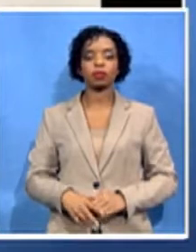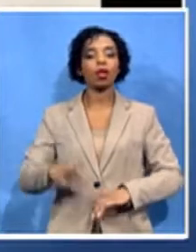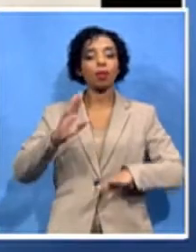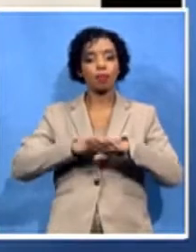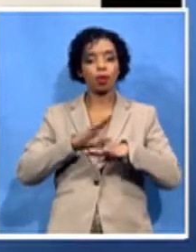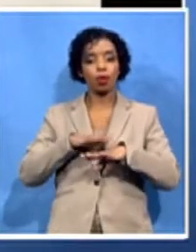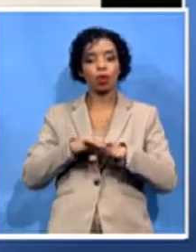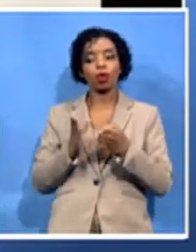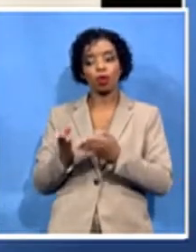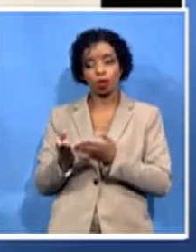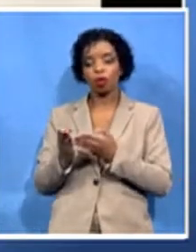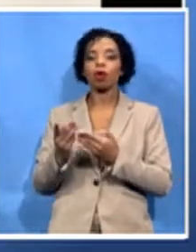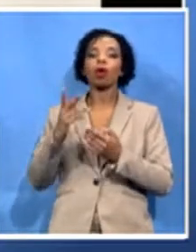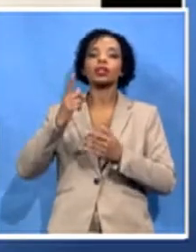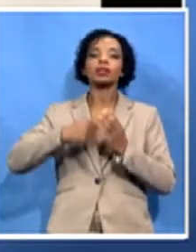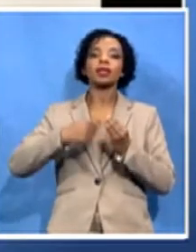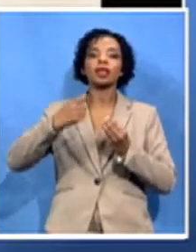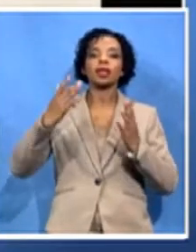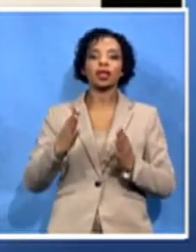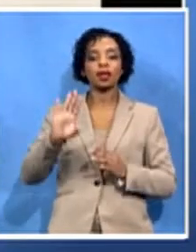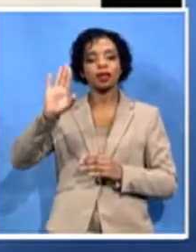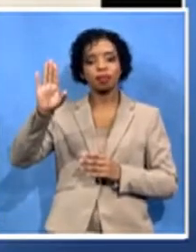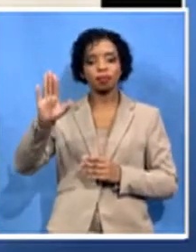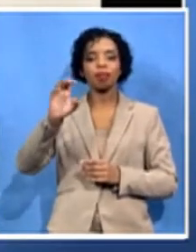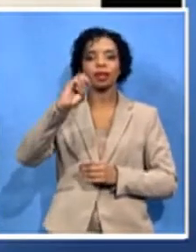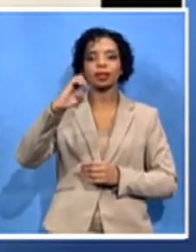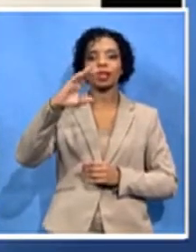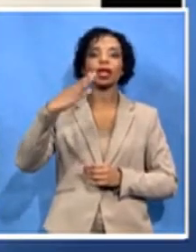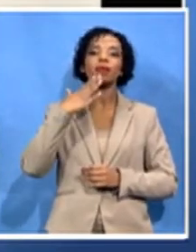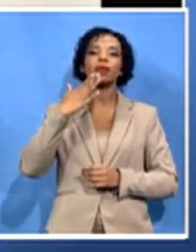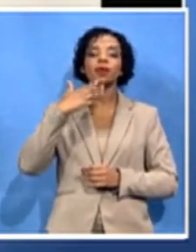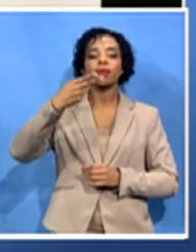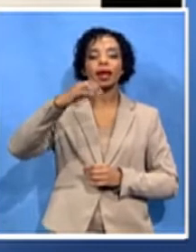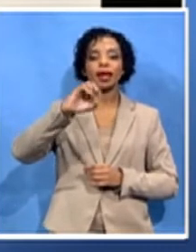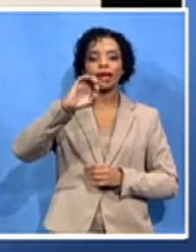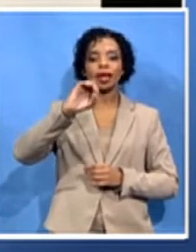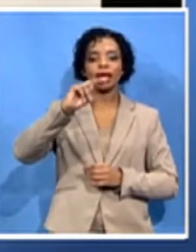Legislature, Helen Solz-August. Helen, a very good morning. Thanks for making the time.